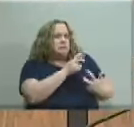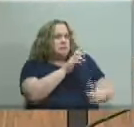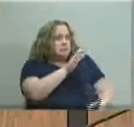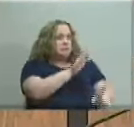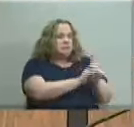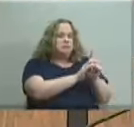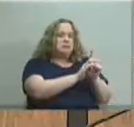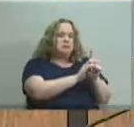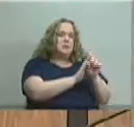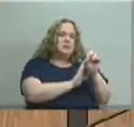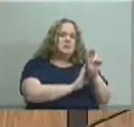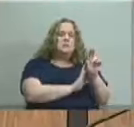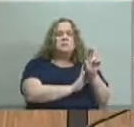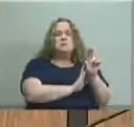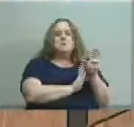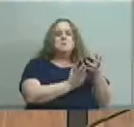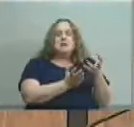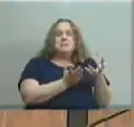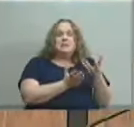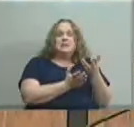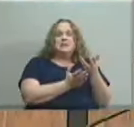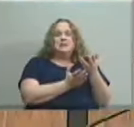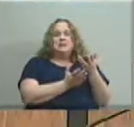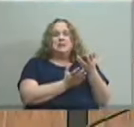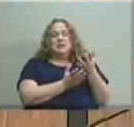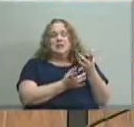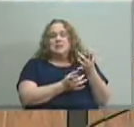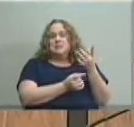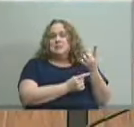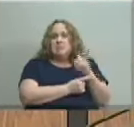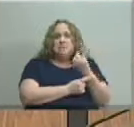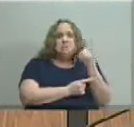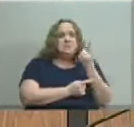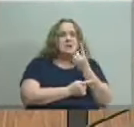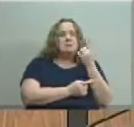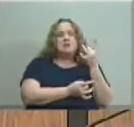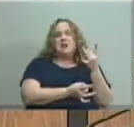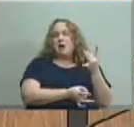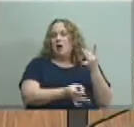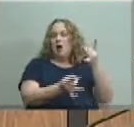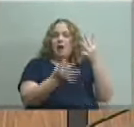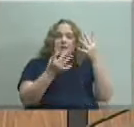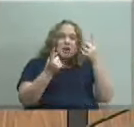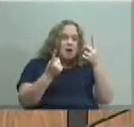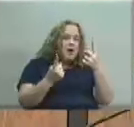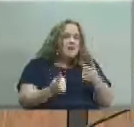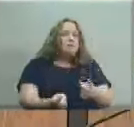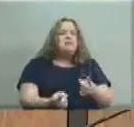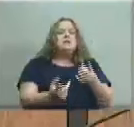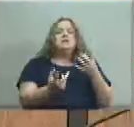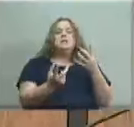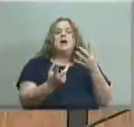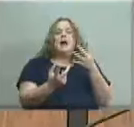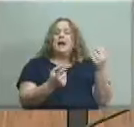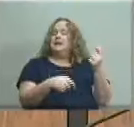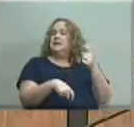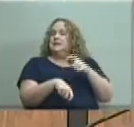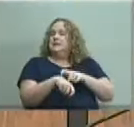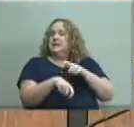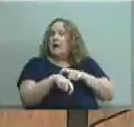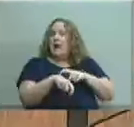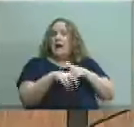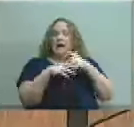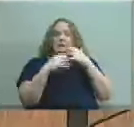there's um you know god forbid a tragic accident or an illness or something like that where time is of the essence